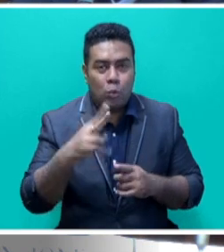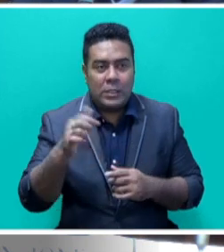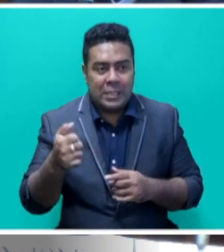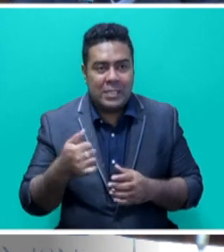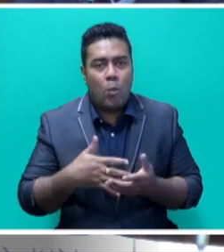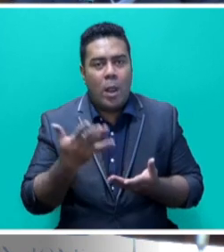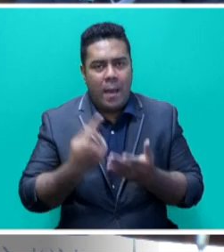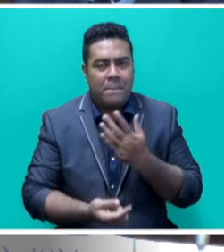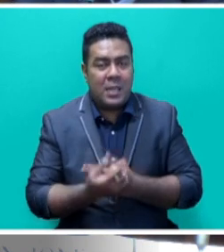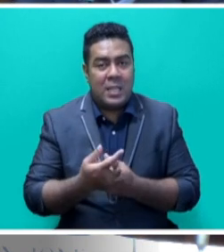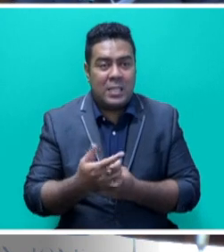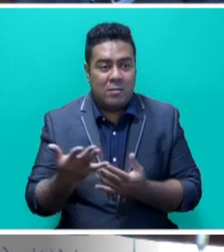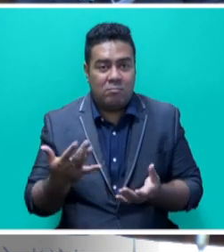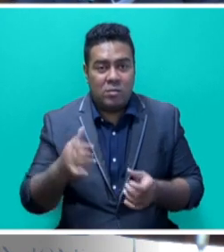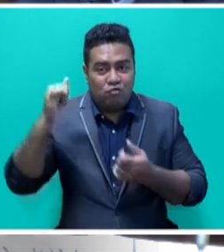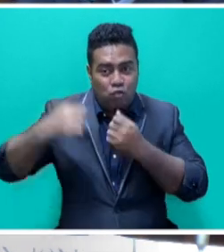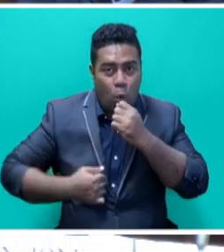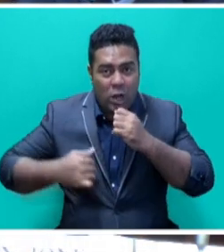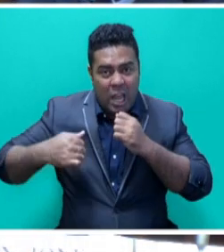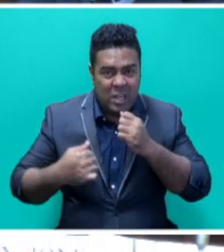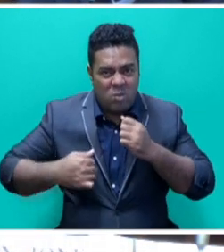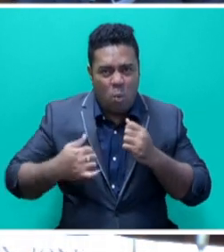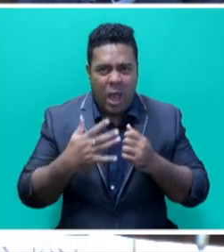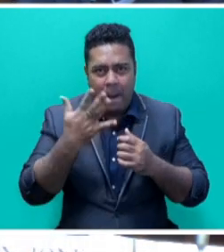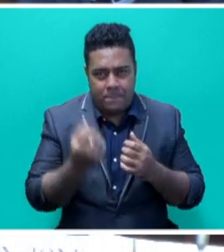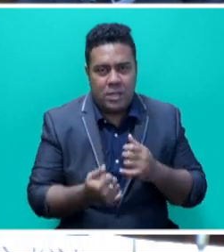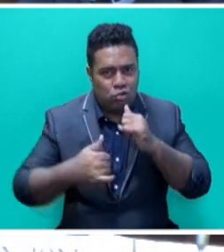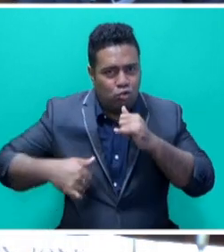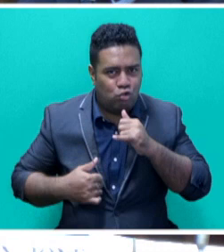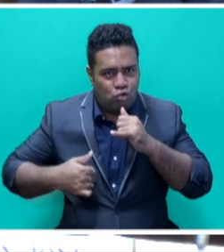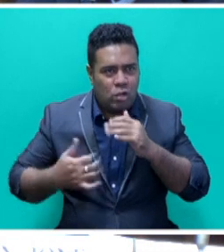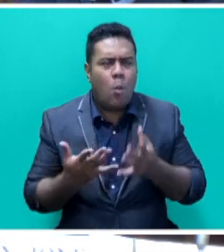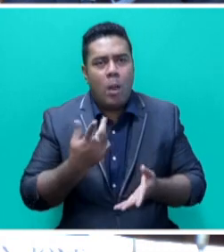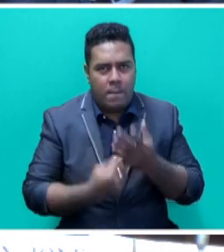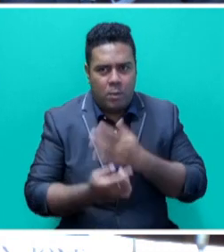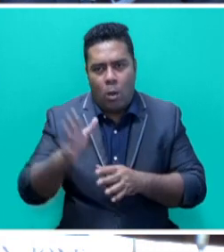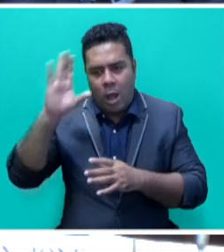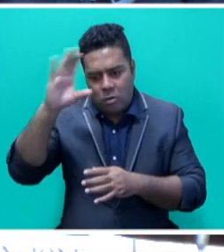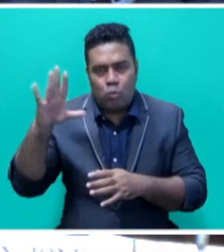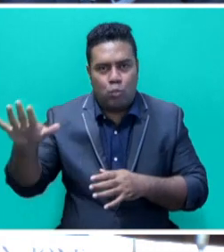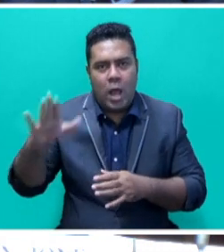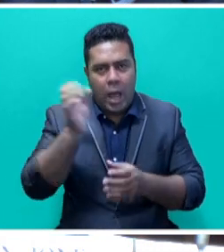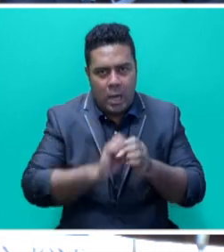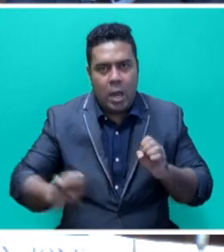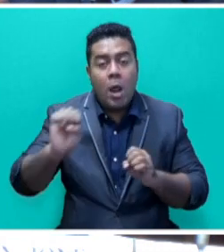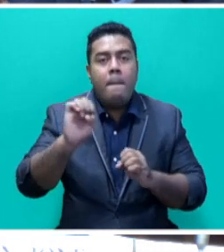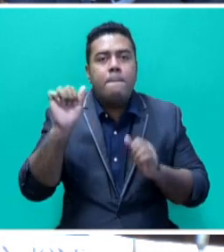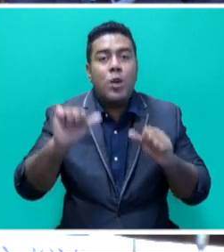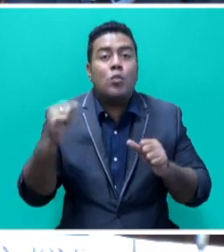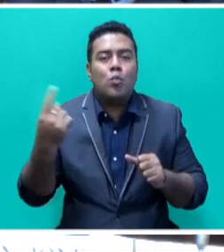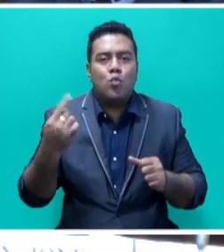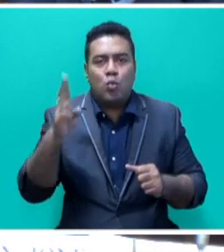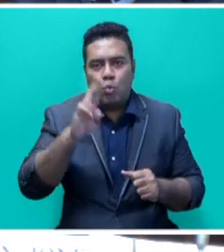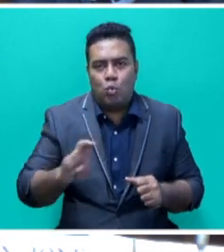Scotland, in person from 1 to 12 November 2021 under the Presidency of the Government of the United Kingdom. This COP will be